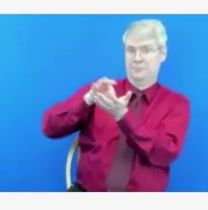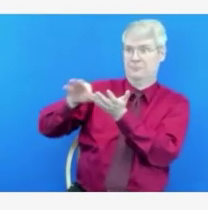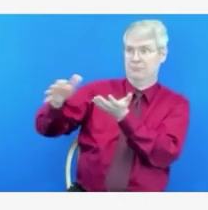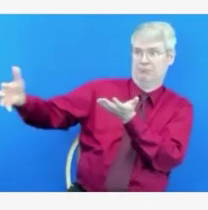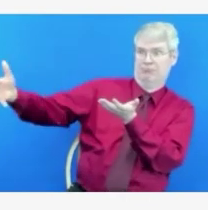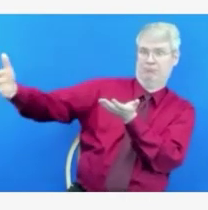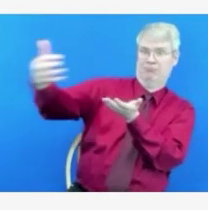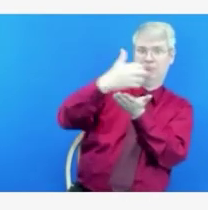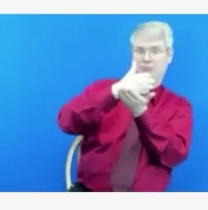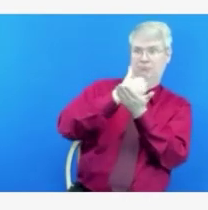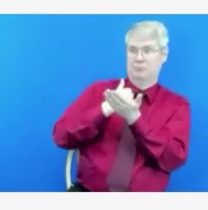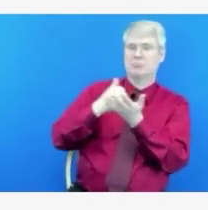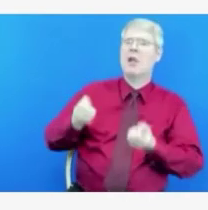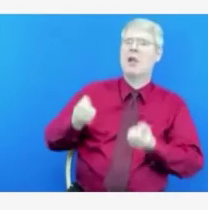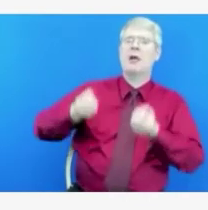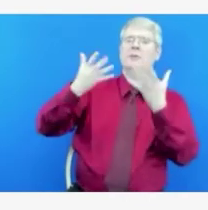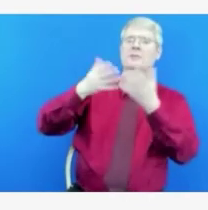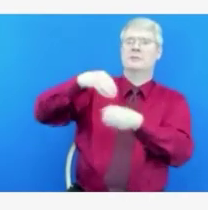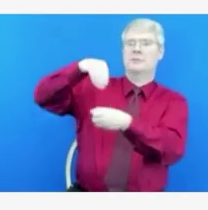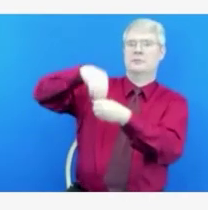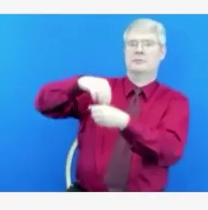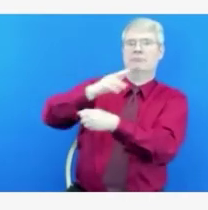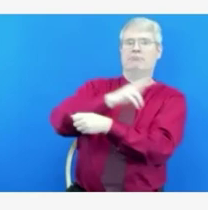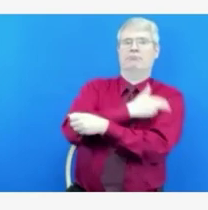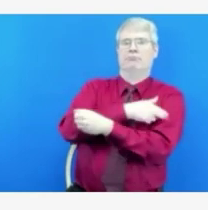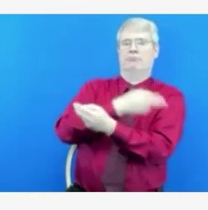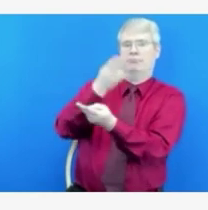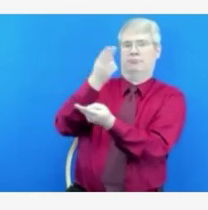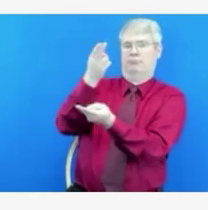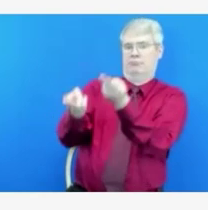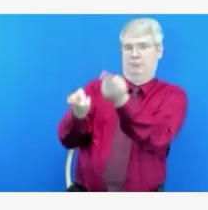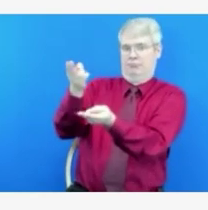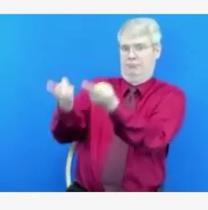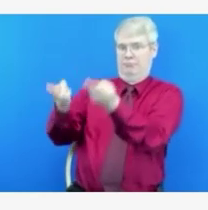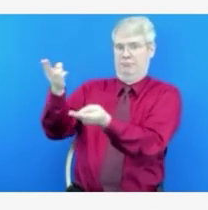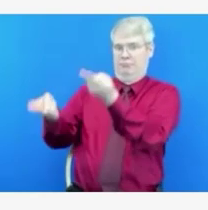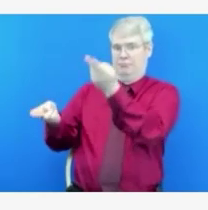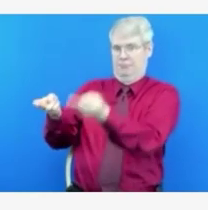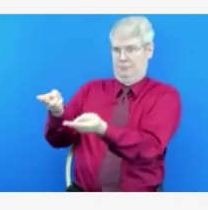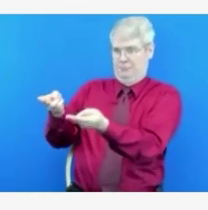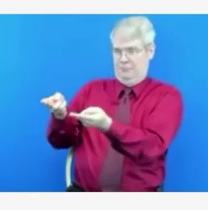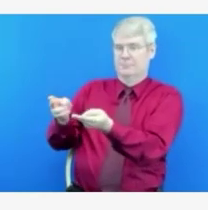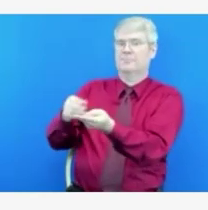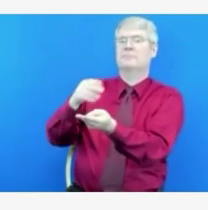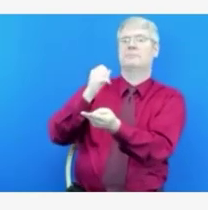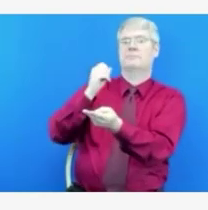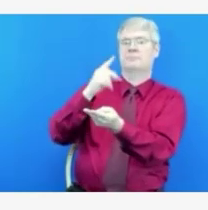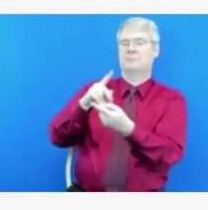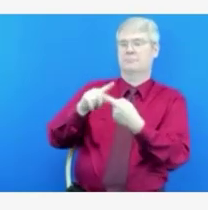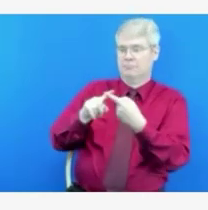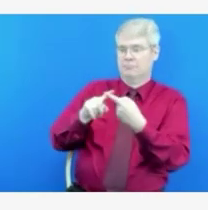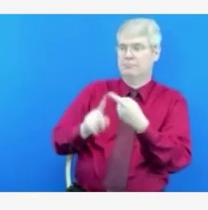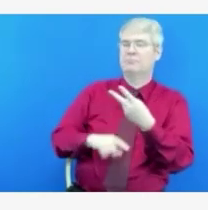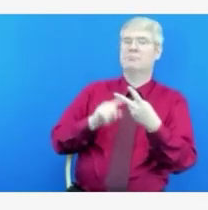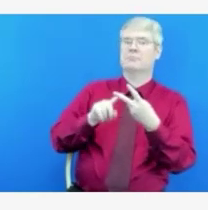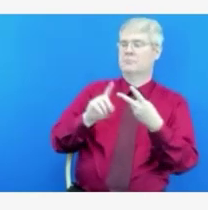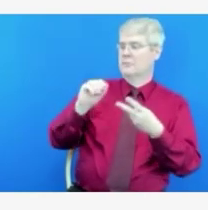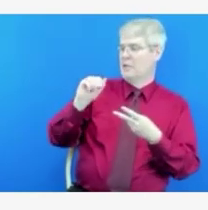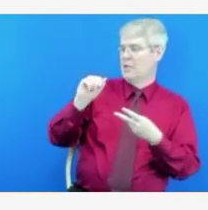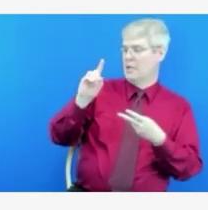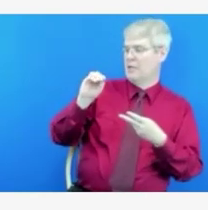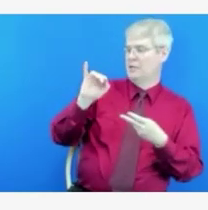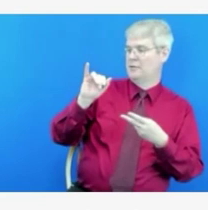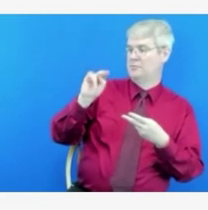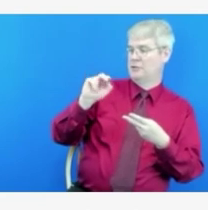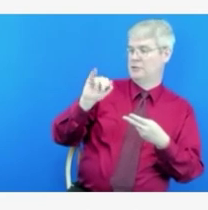the day before. And it is very possible that you could have admissions sort of plateauing or even, you know, maybe